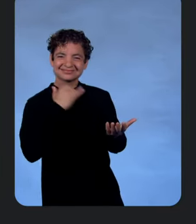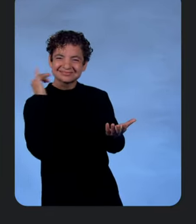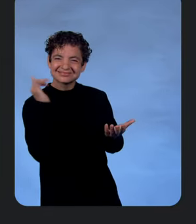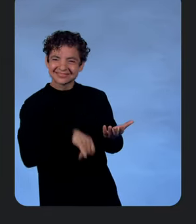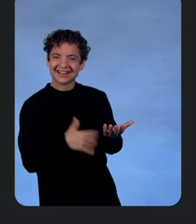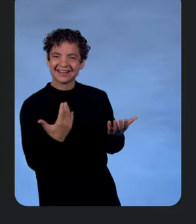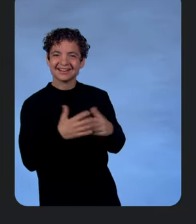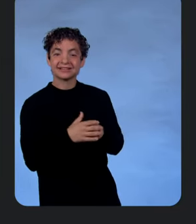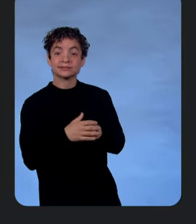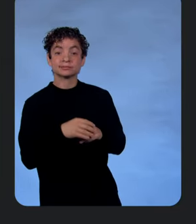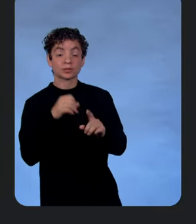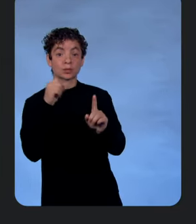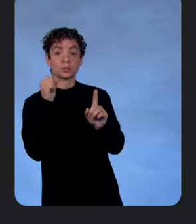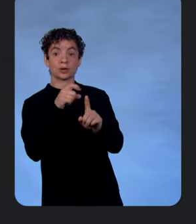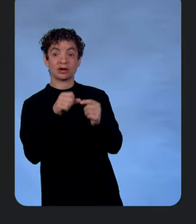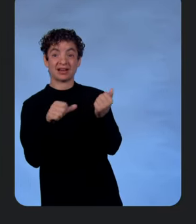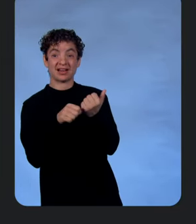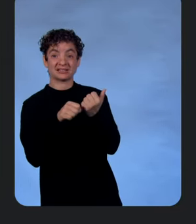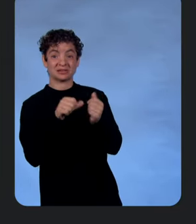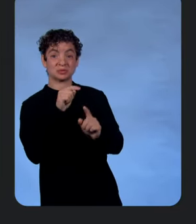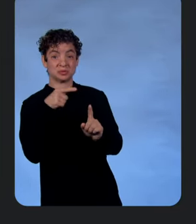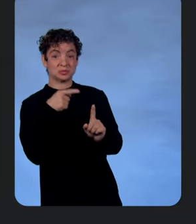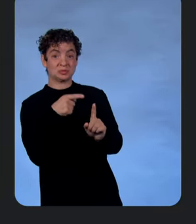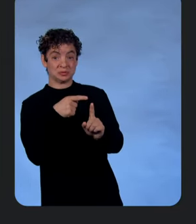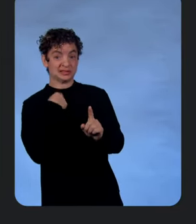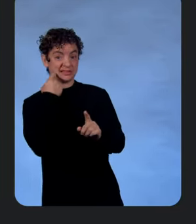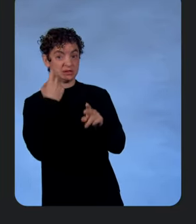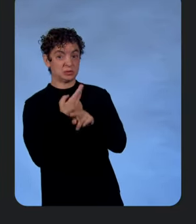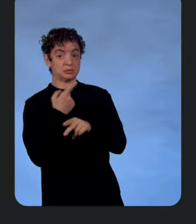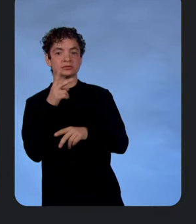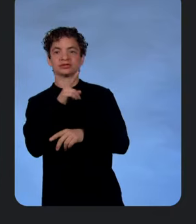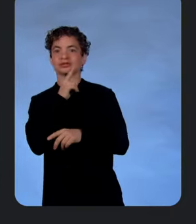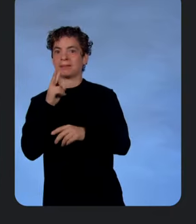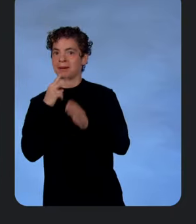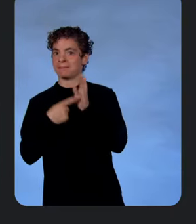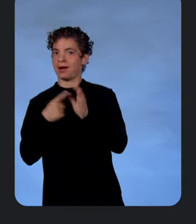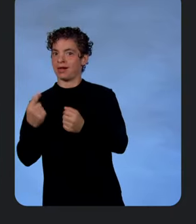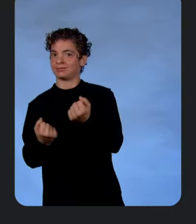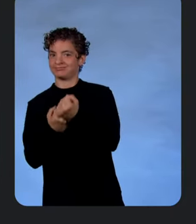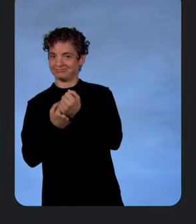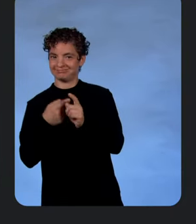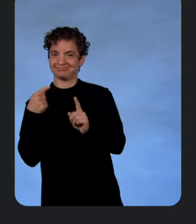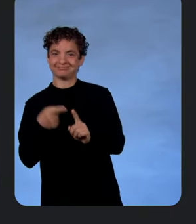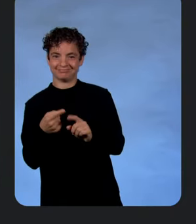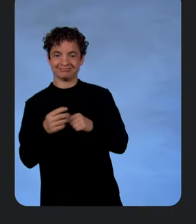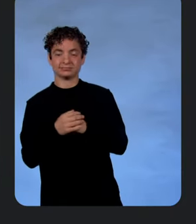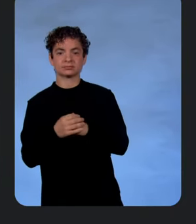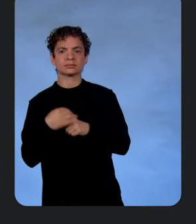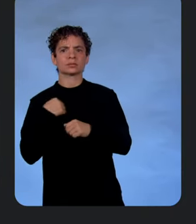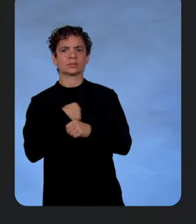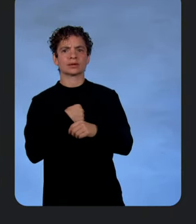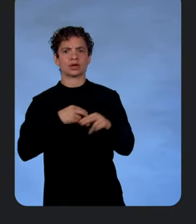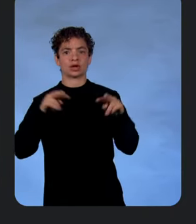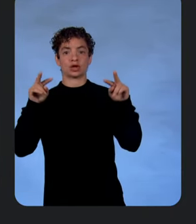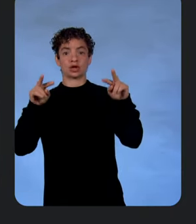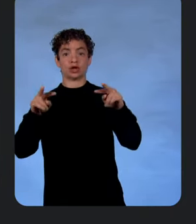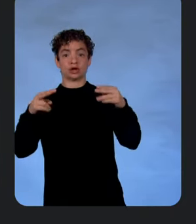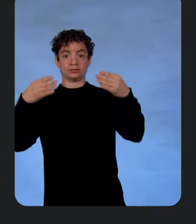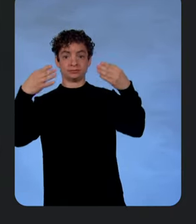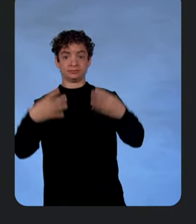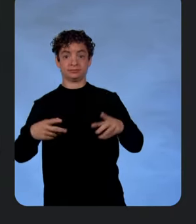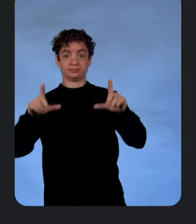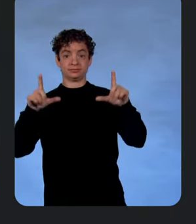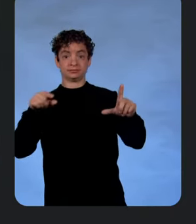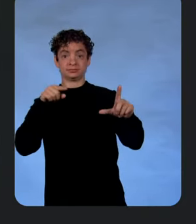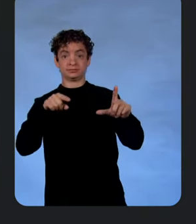And this query assistant tool, like the thing that I just used, was backed by the Gemini model for these. So we are looking at a record of